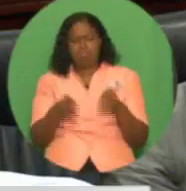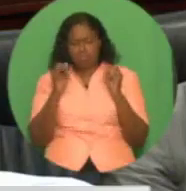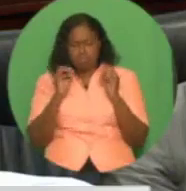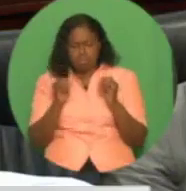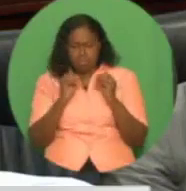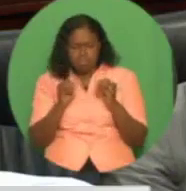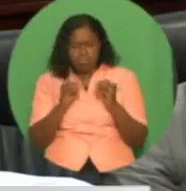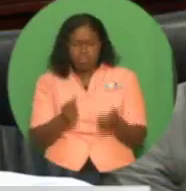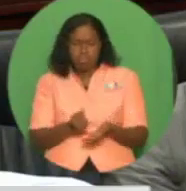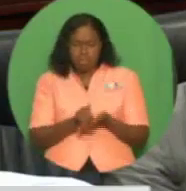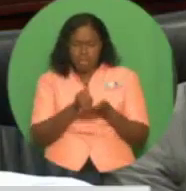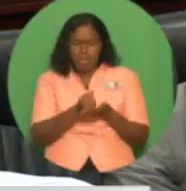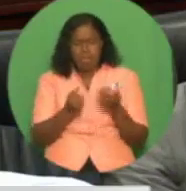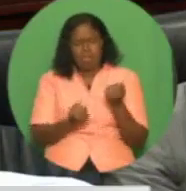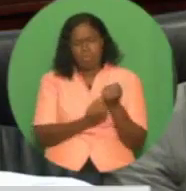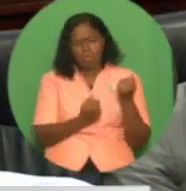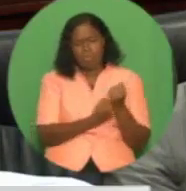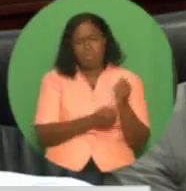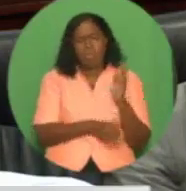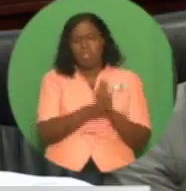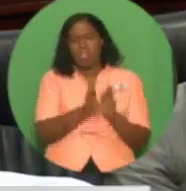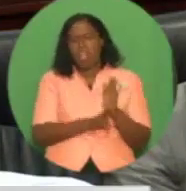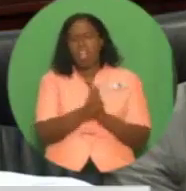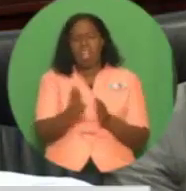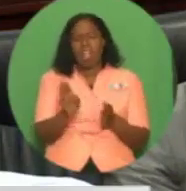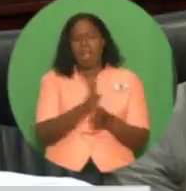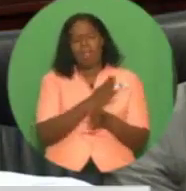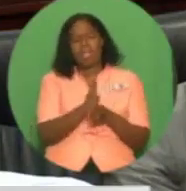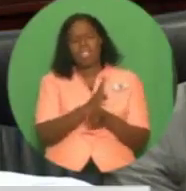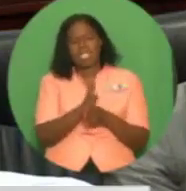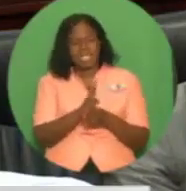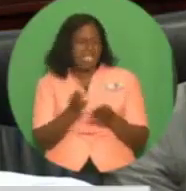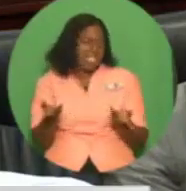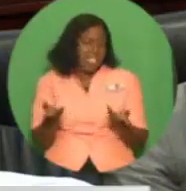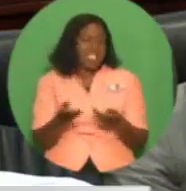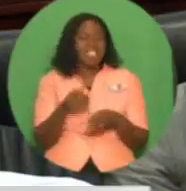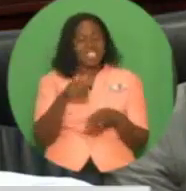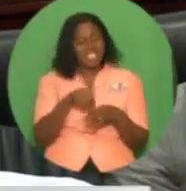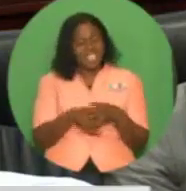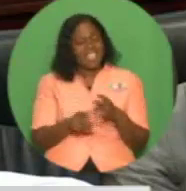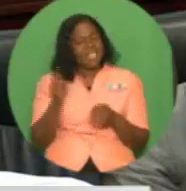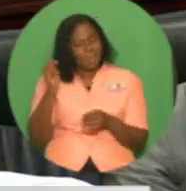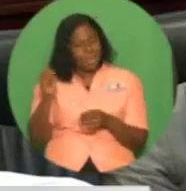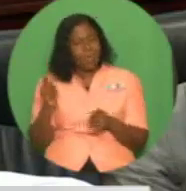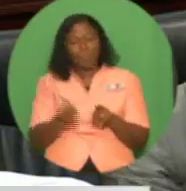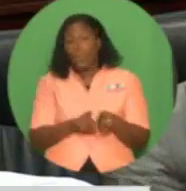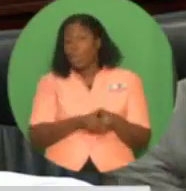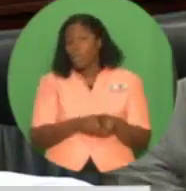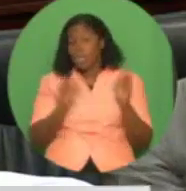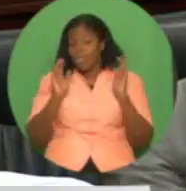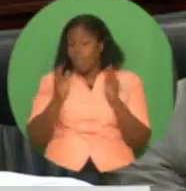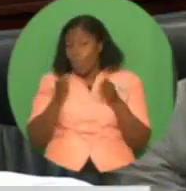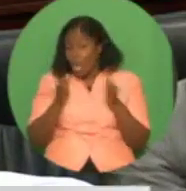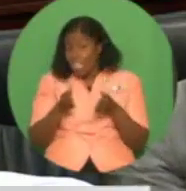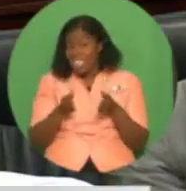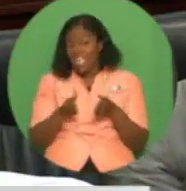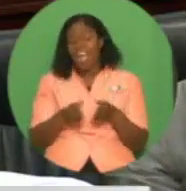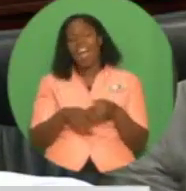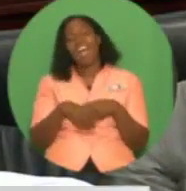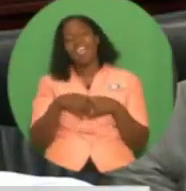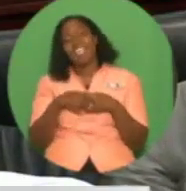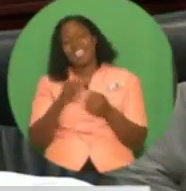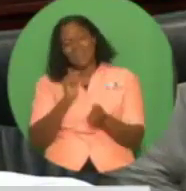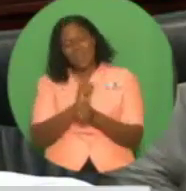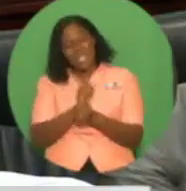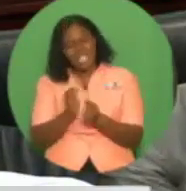as well as support the development of ICT infrastructure throughout Tobago. The entrepreneurial grant